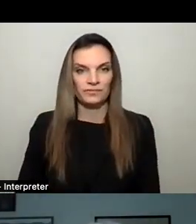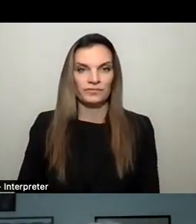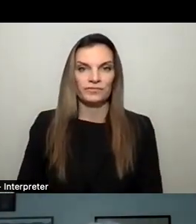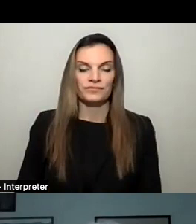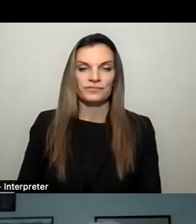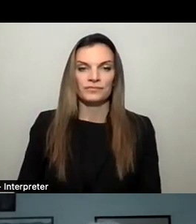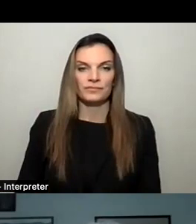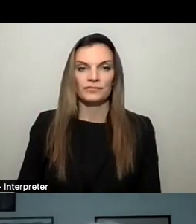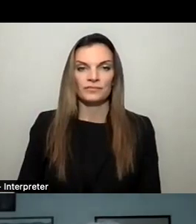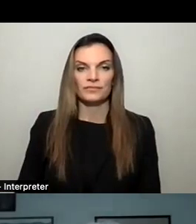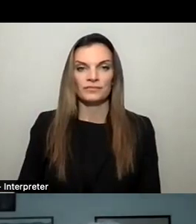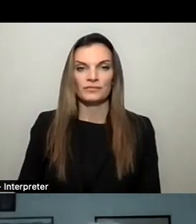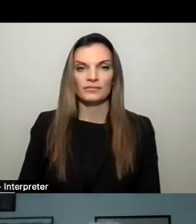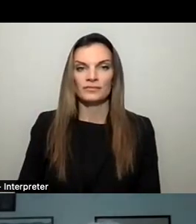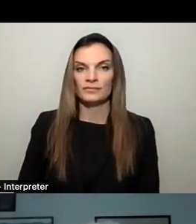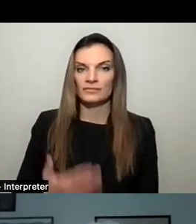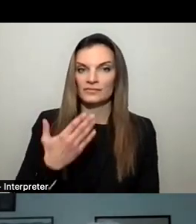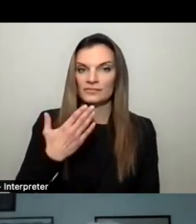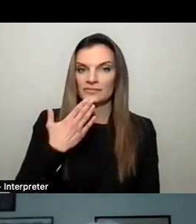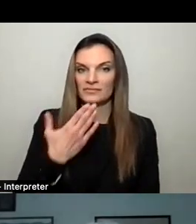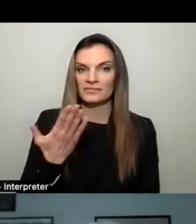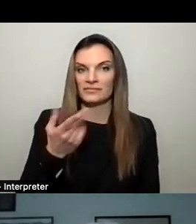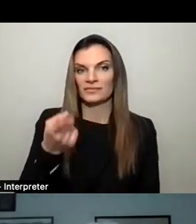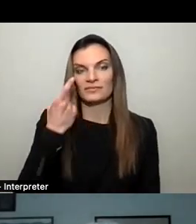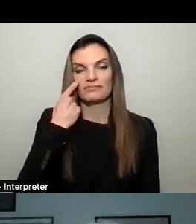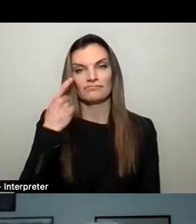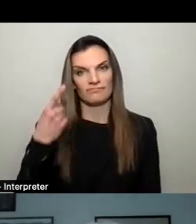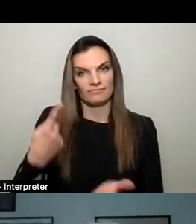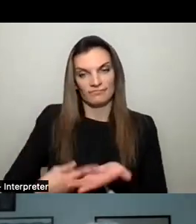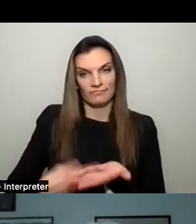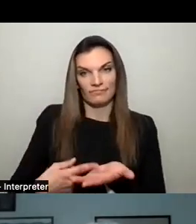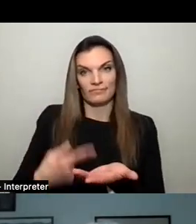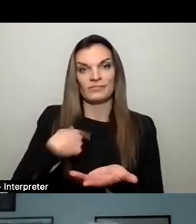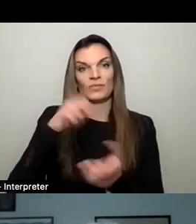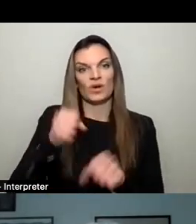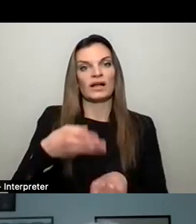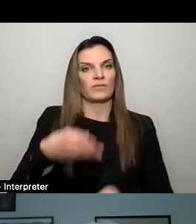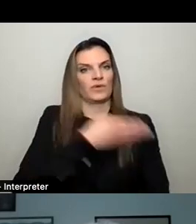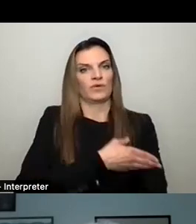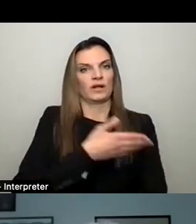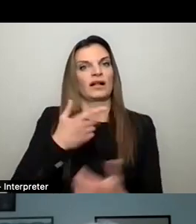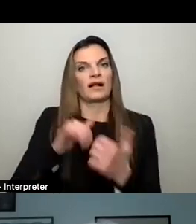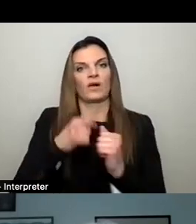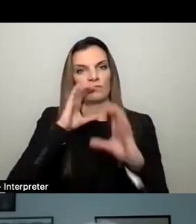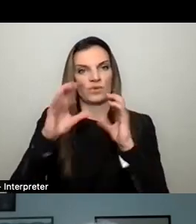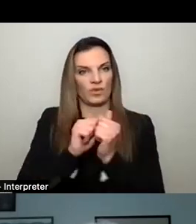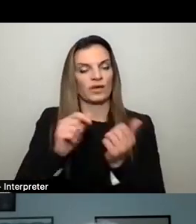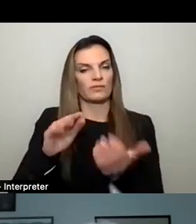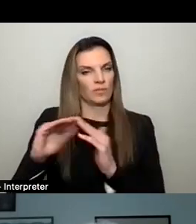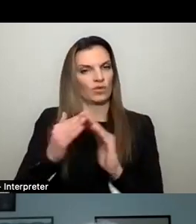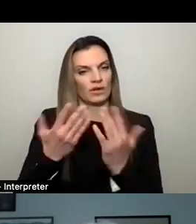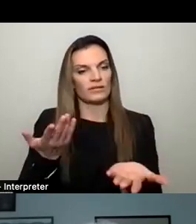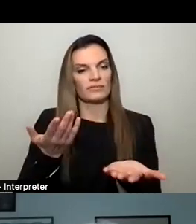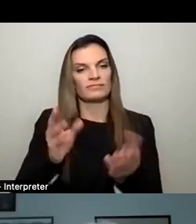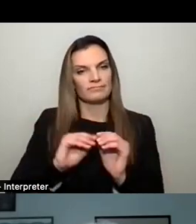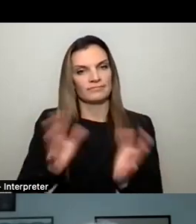Thank you. I think what, what you've highlighted here is an opportunity for us to improve how we communicate with our community. We need to take that